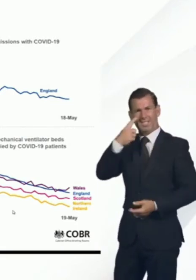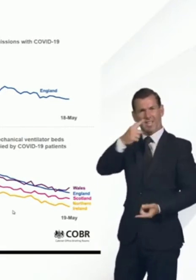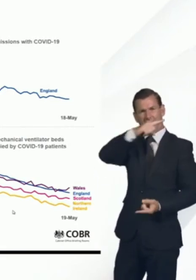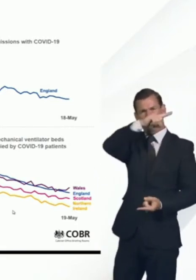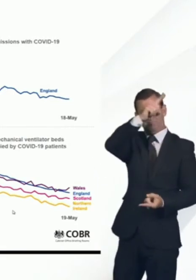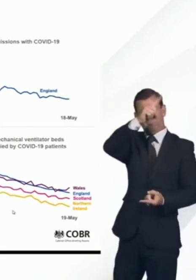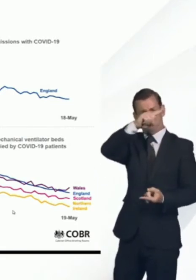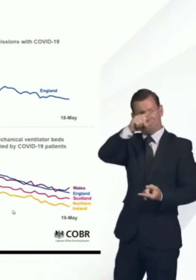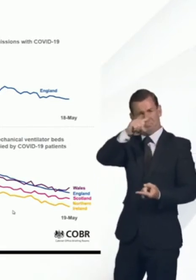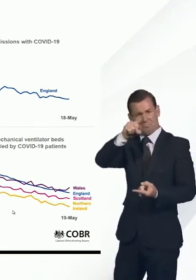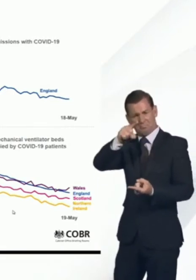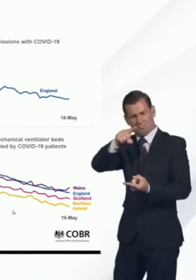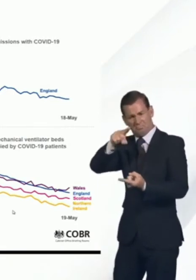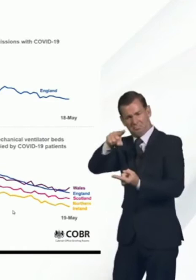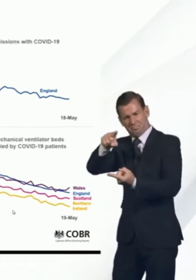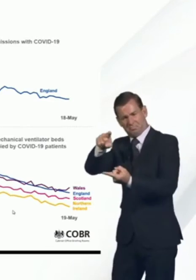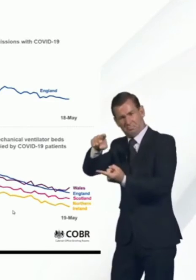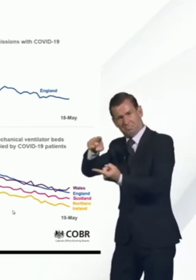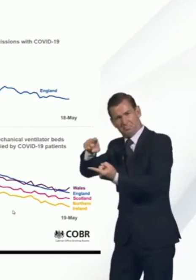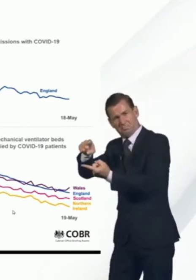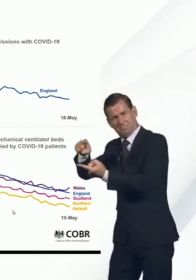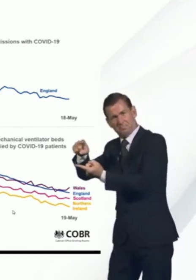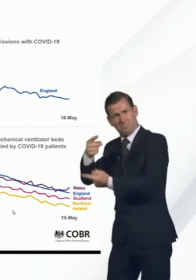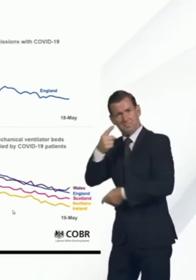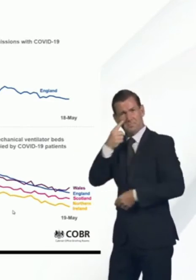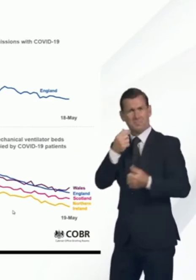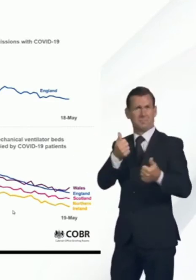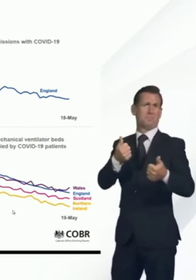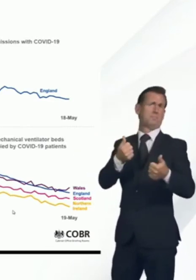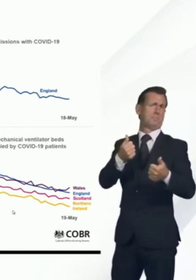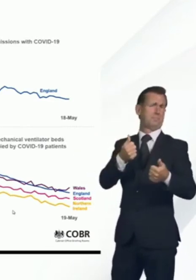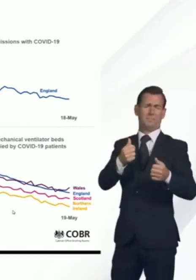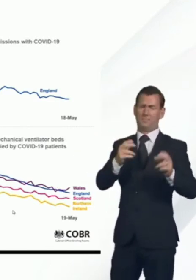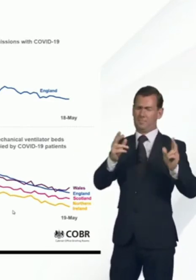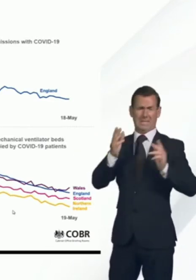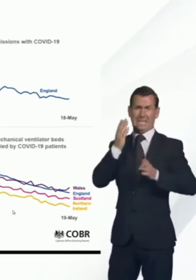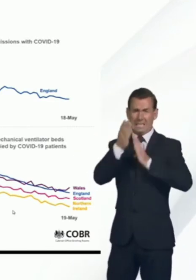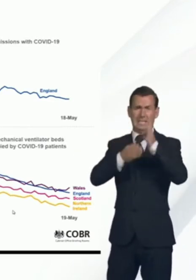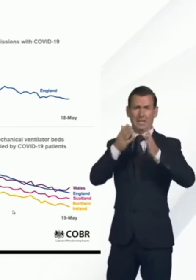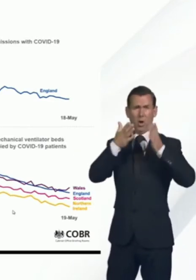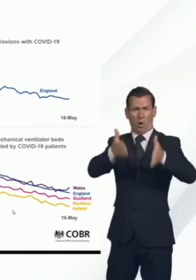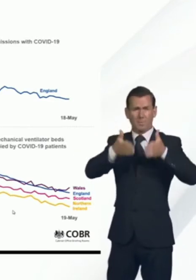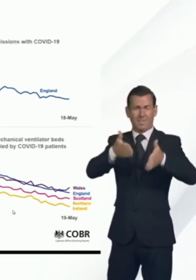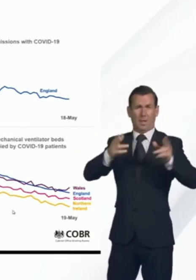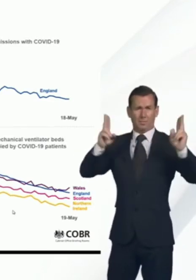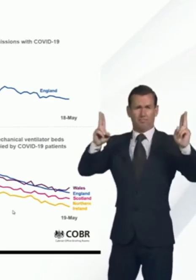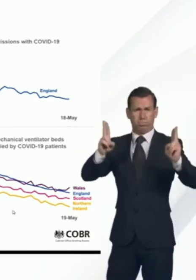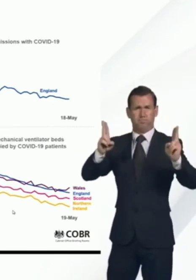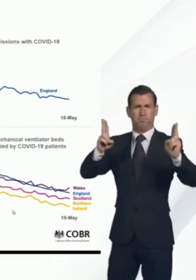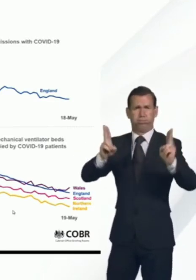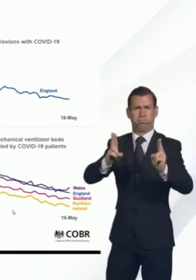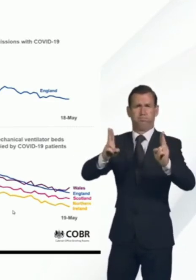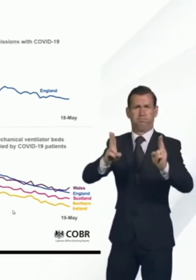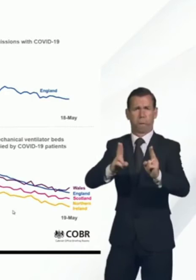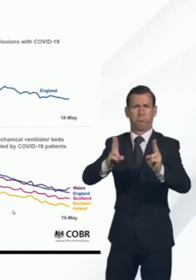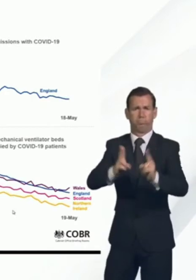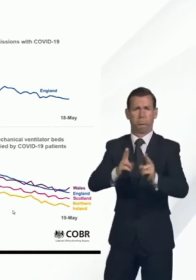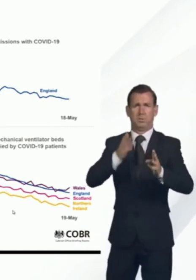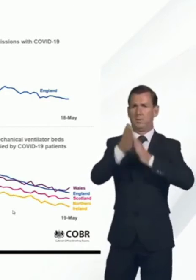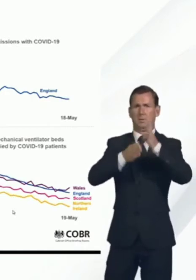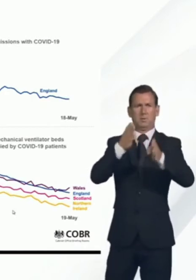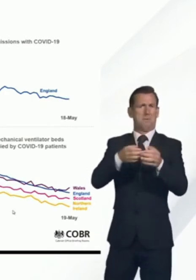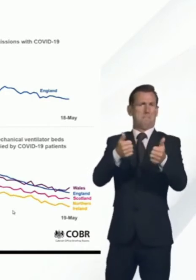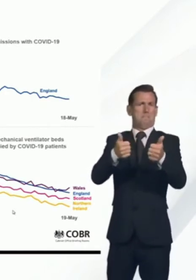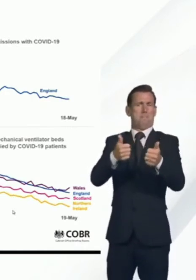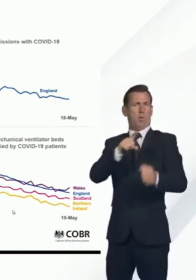is on a decline. So we are seeing fewer and fewer daily admissions again, showing the benefits of social distancing.